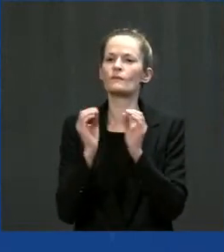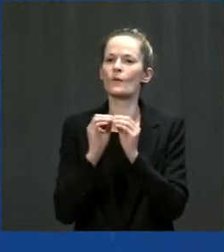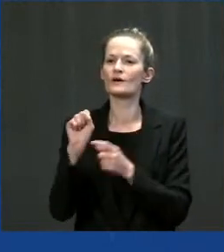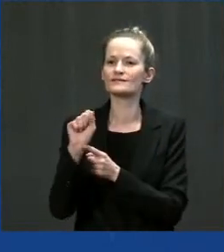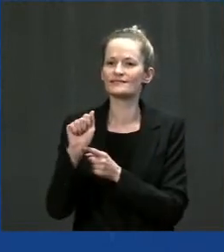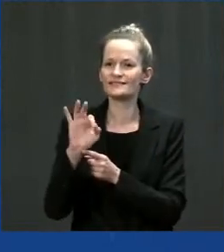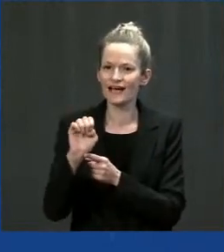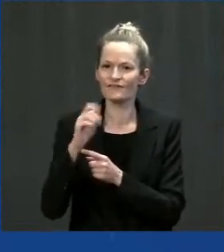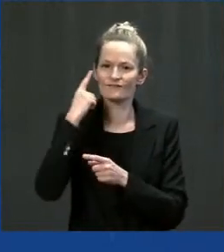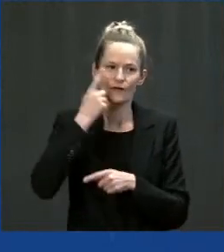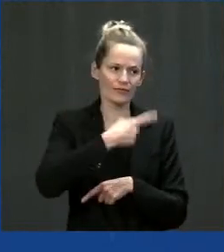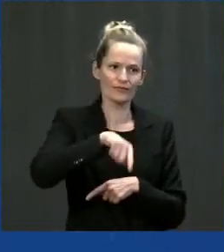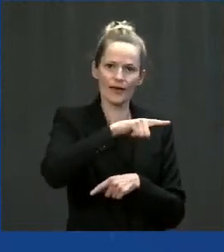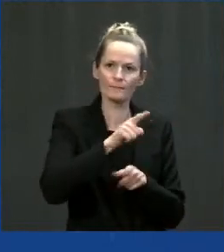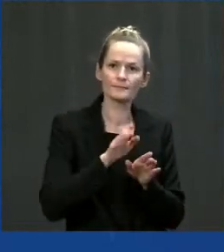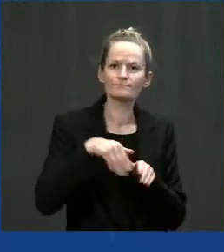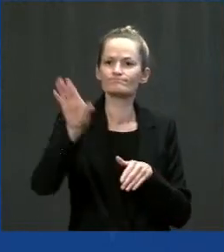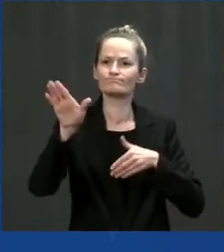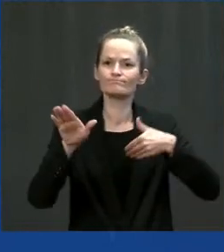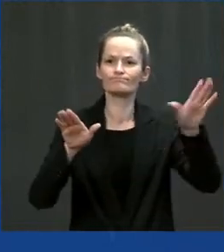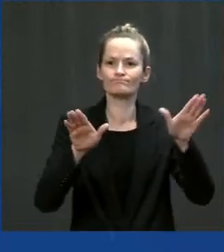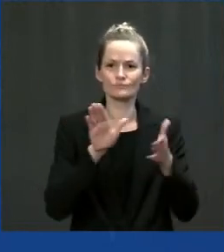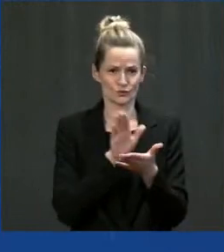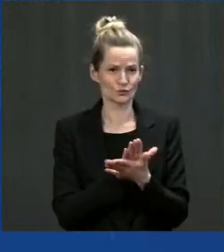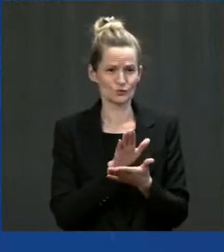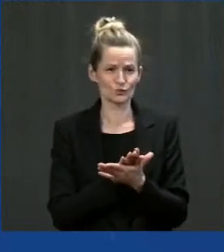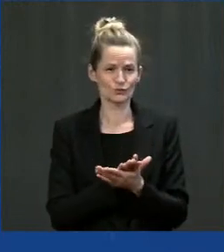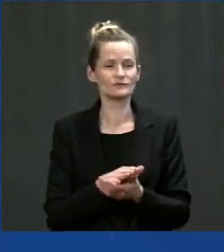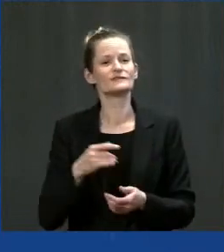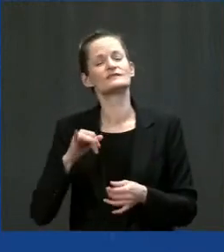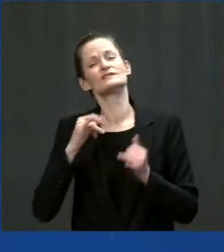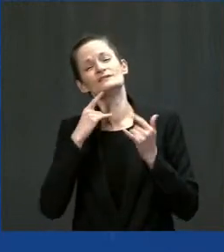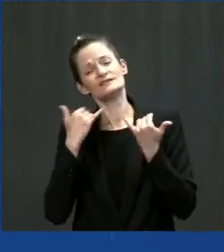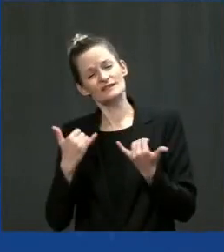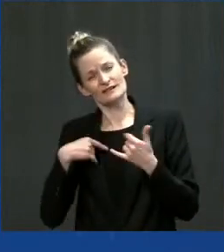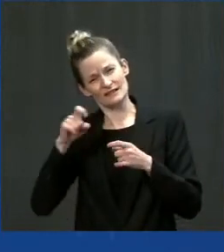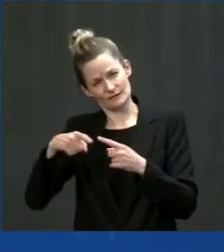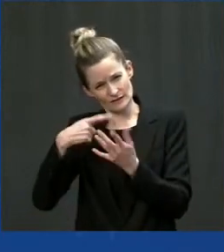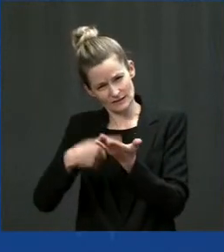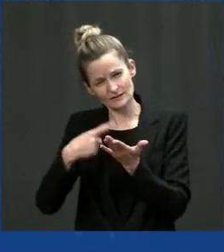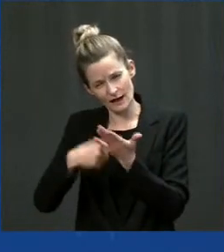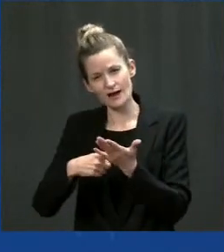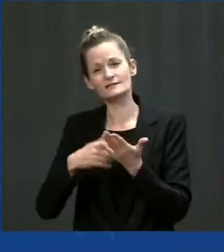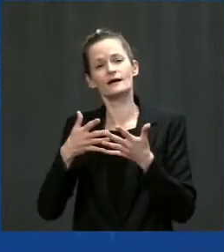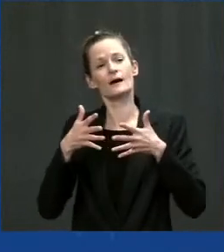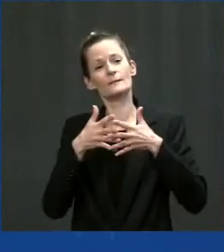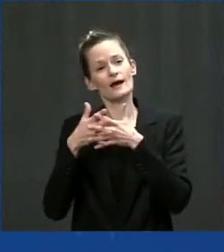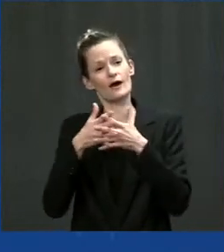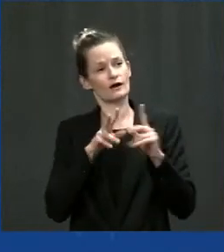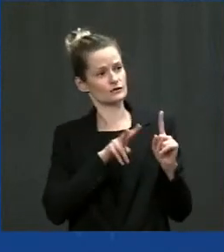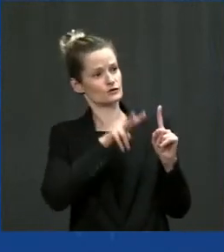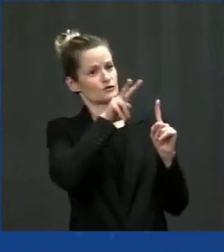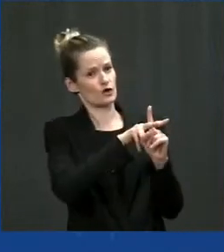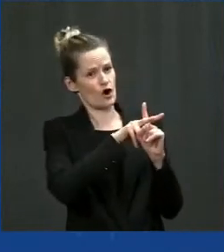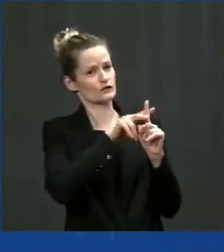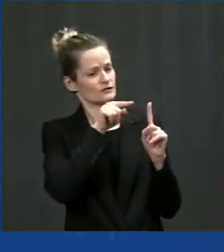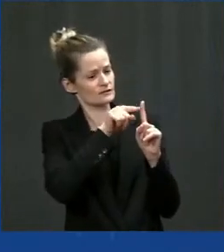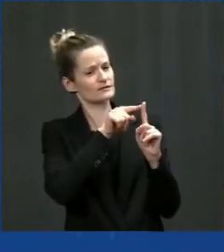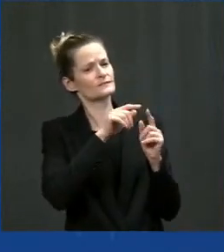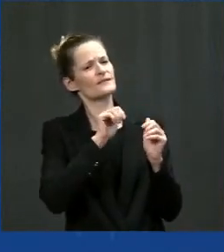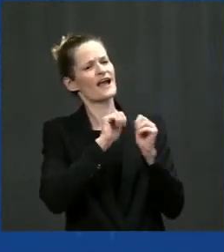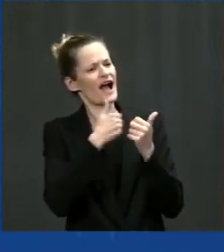electric vehicle charging stations, helping Michigan's iconic auto industry turbocharge its transition to electric